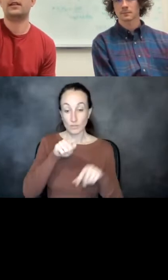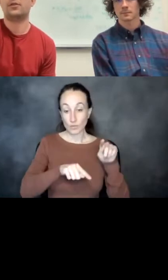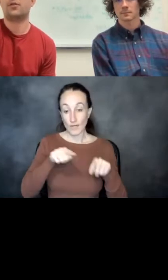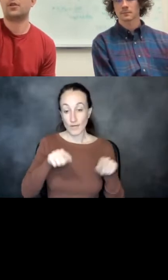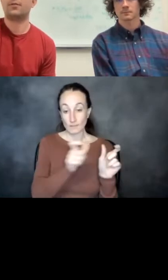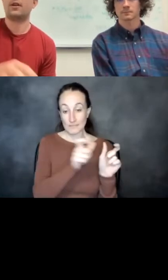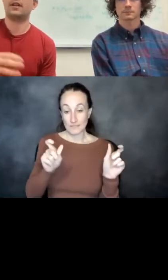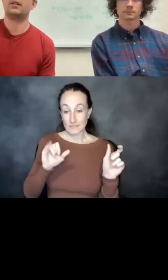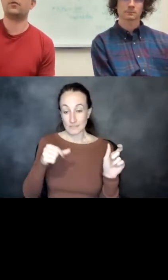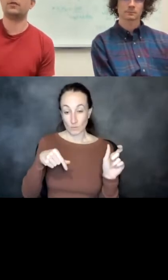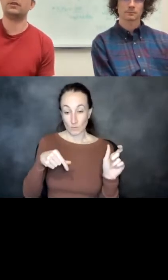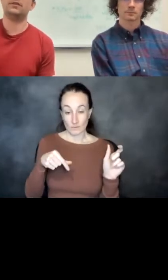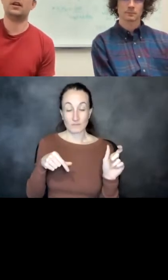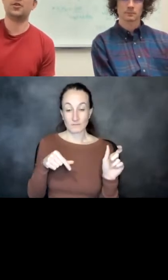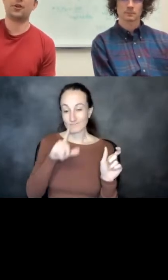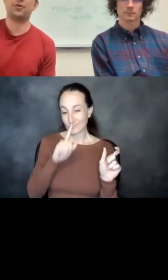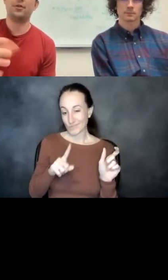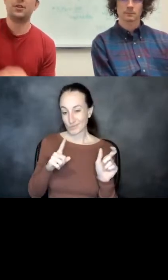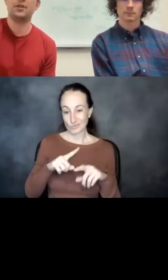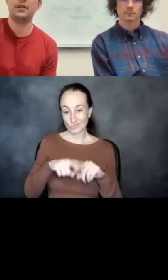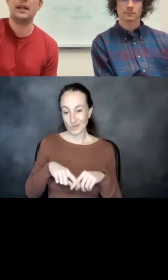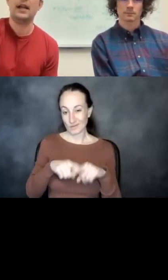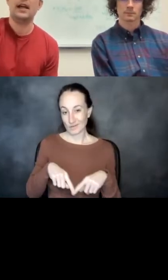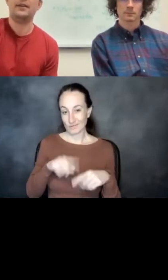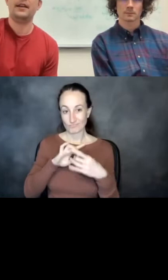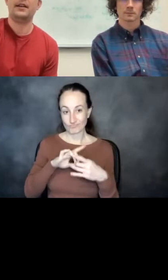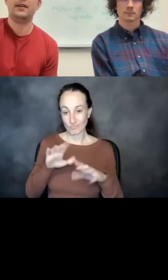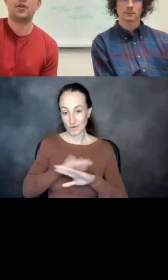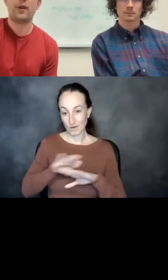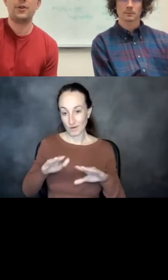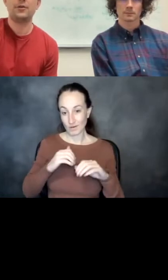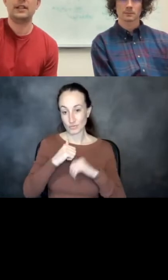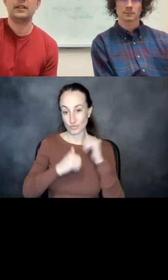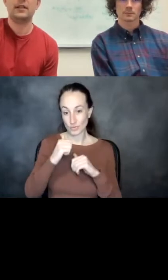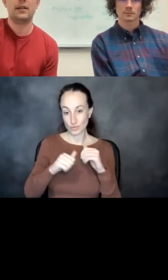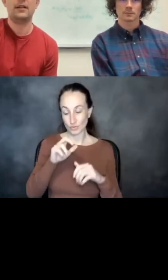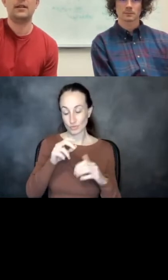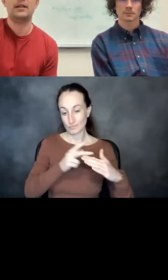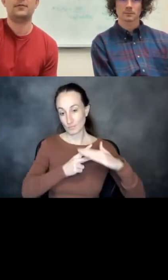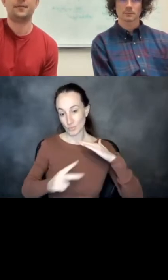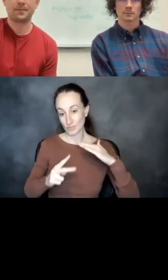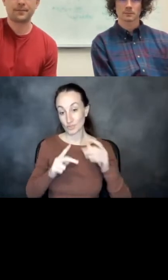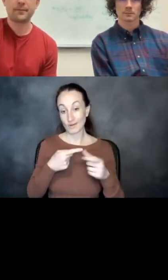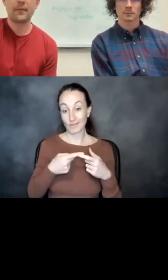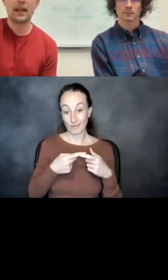and there's a corresponding relatively unstructured prediction. And then gradually the